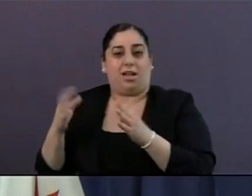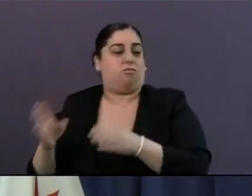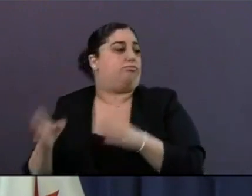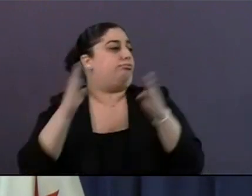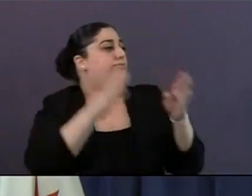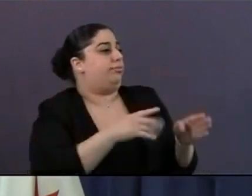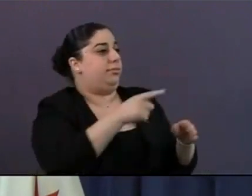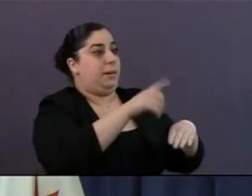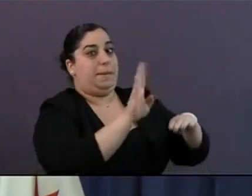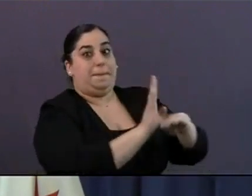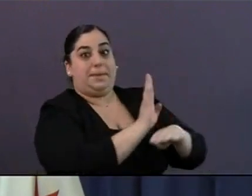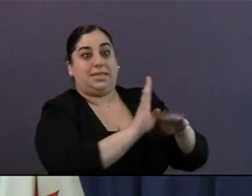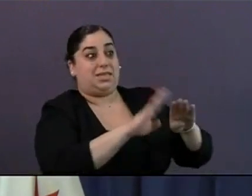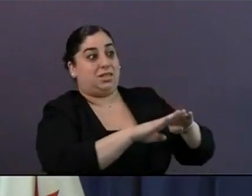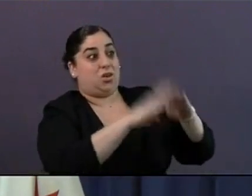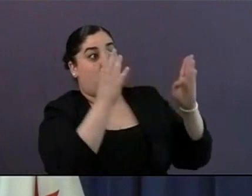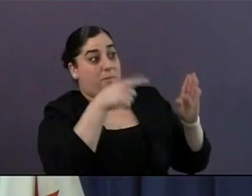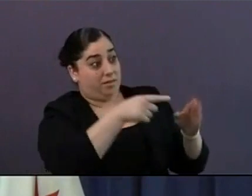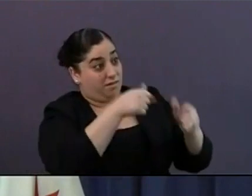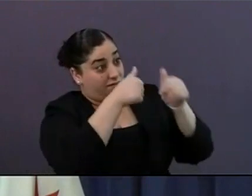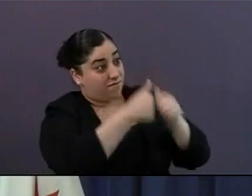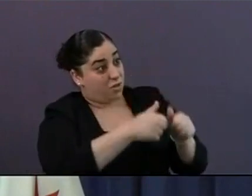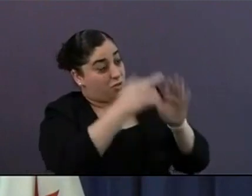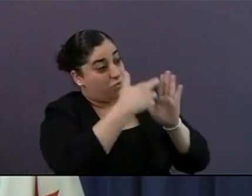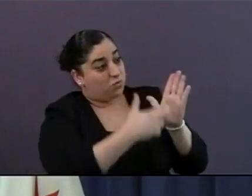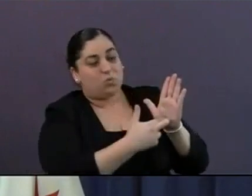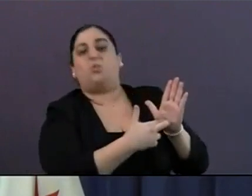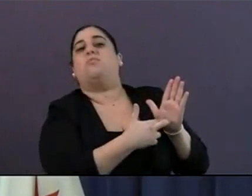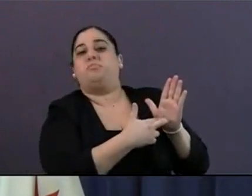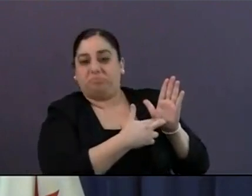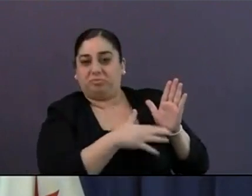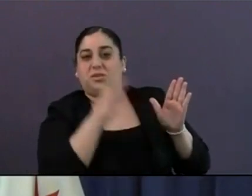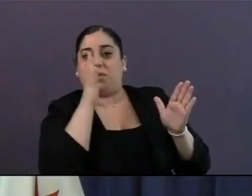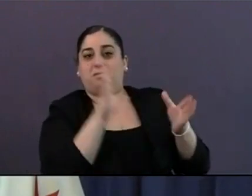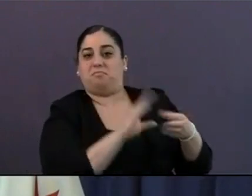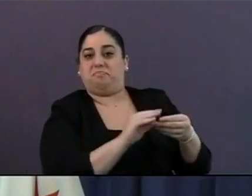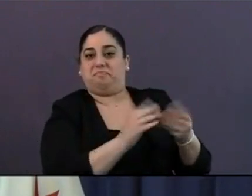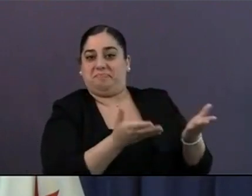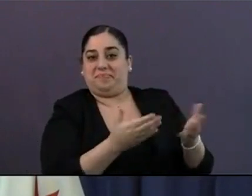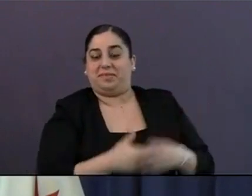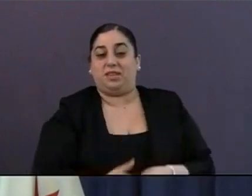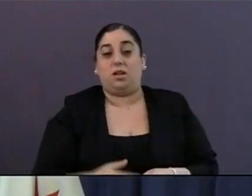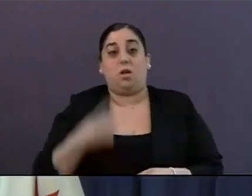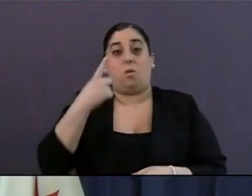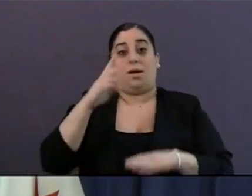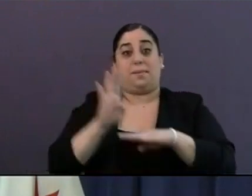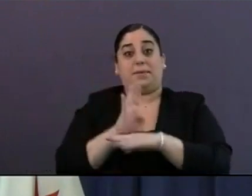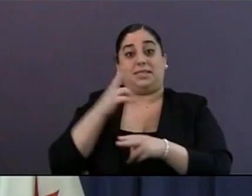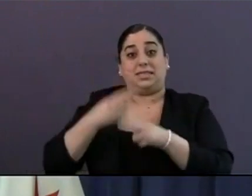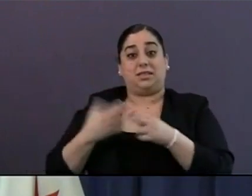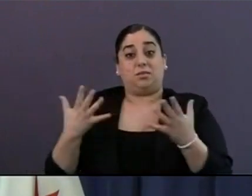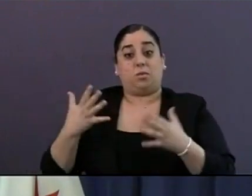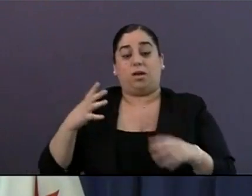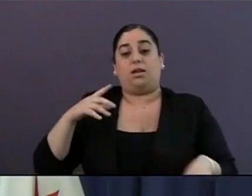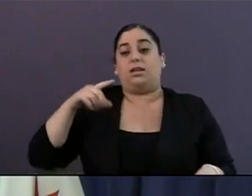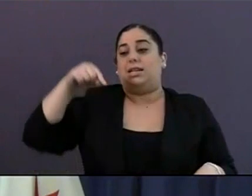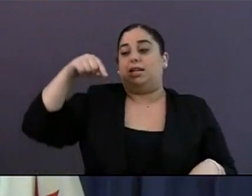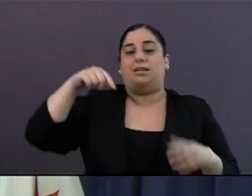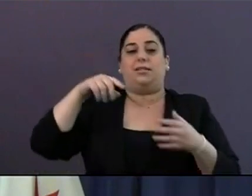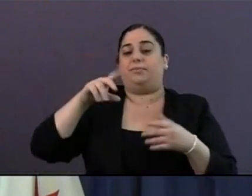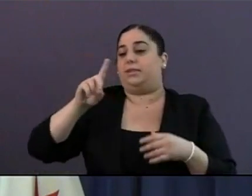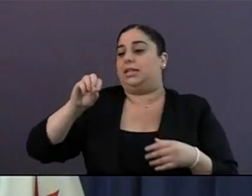week, offices began to reopen and that included the downtown workspace. This company is a shared workspace